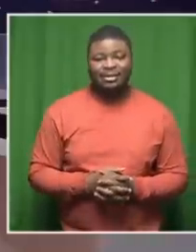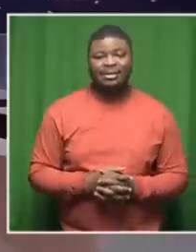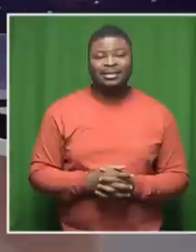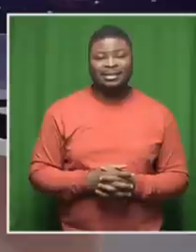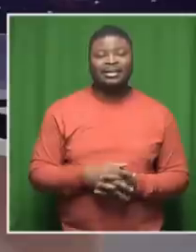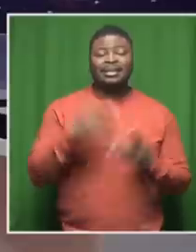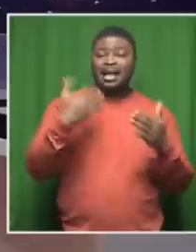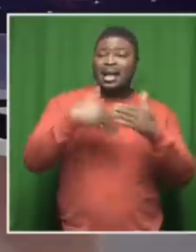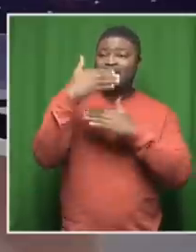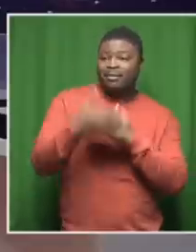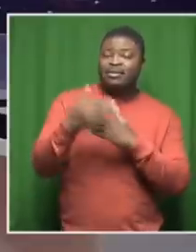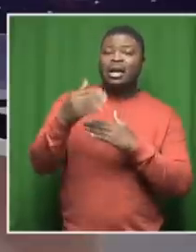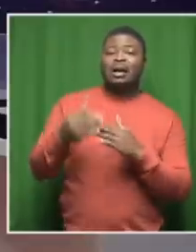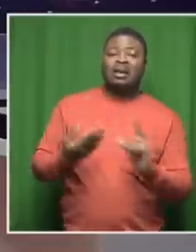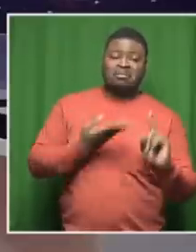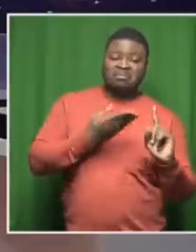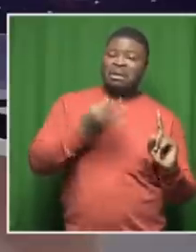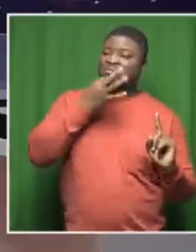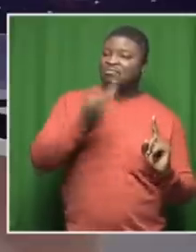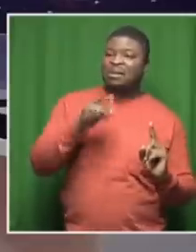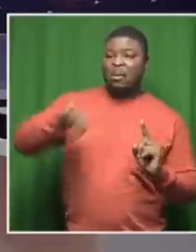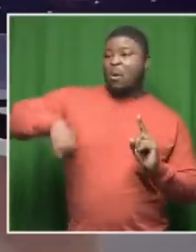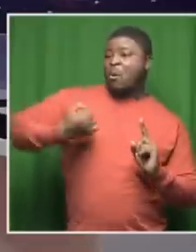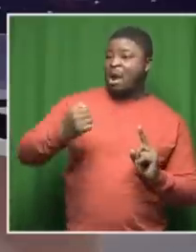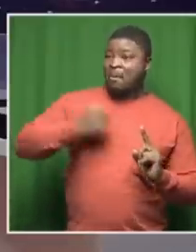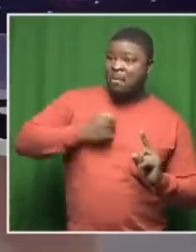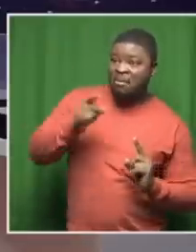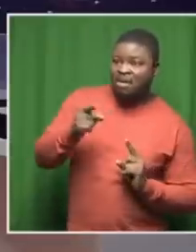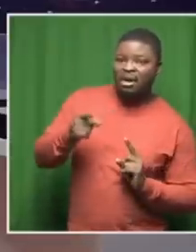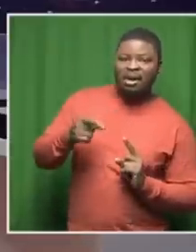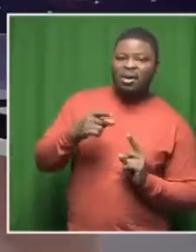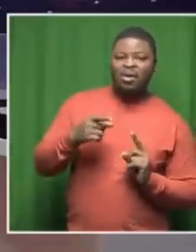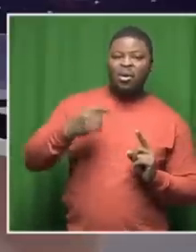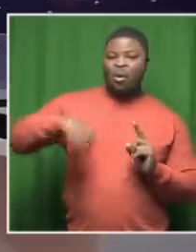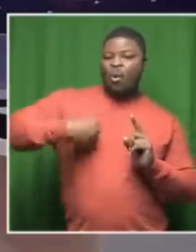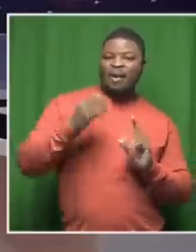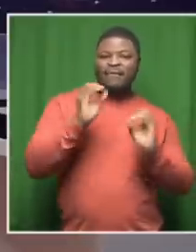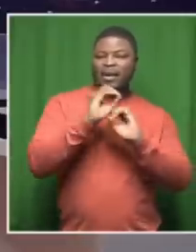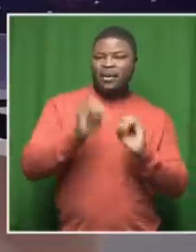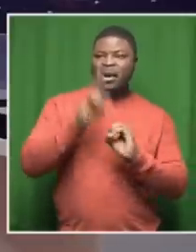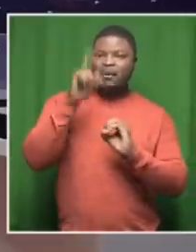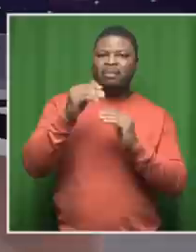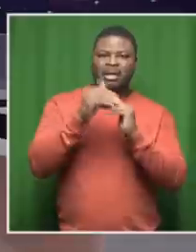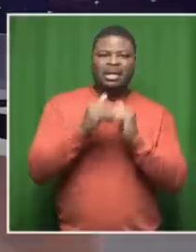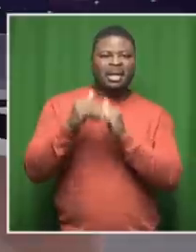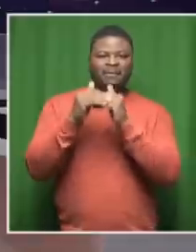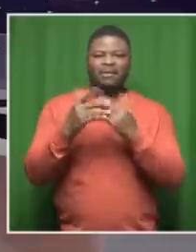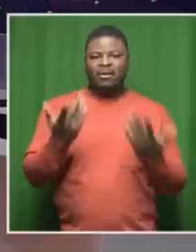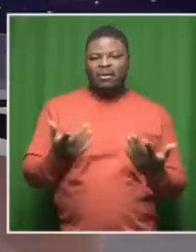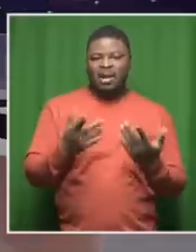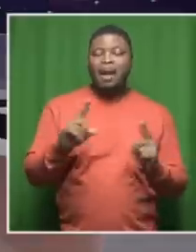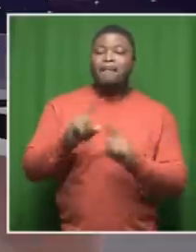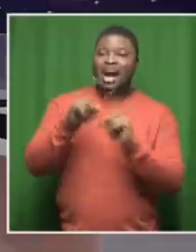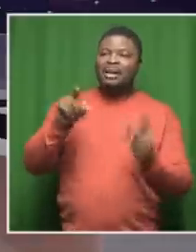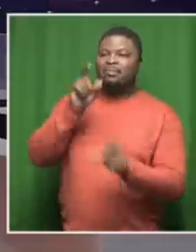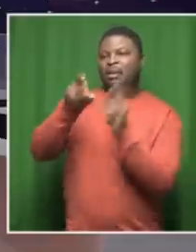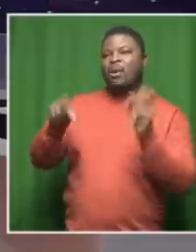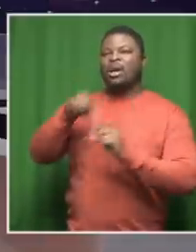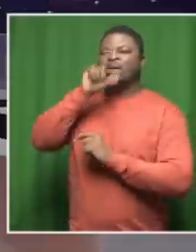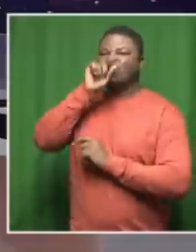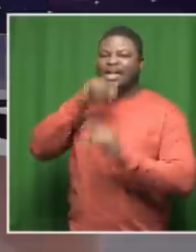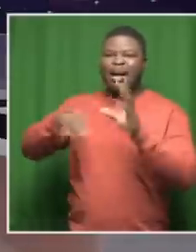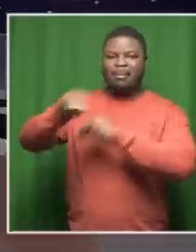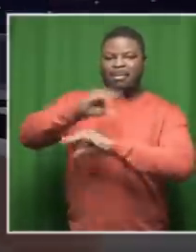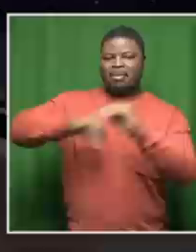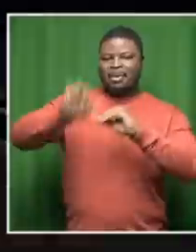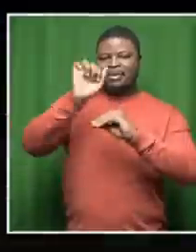went on to say she's not his wife so he needs to watch his wow yeah yeah all right twitter got onto that okay so